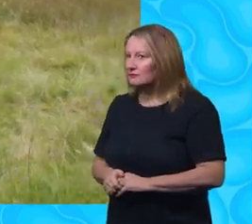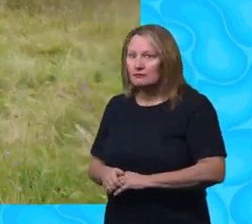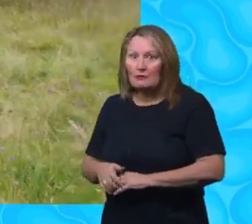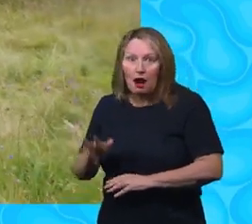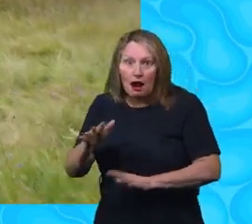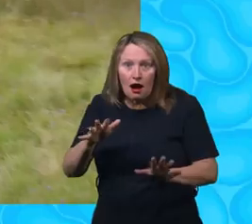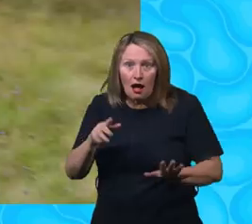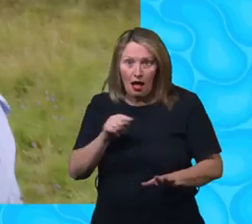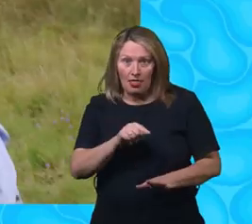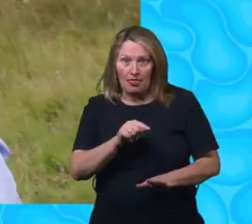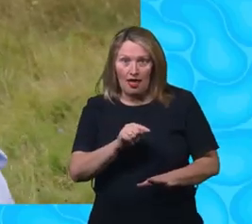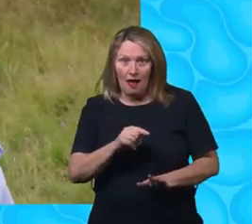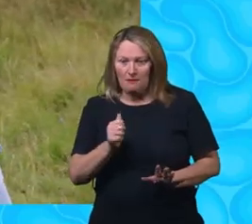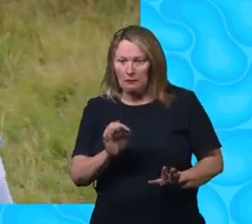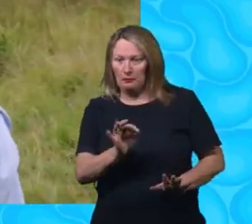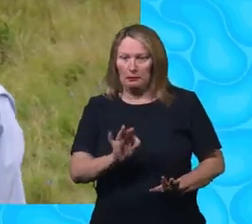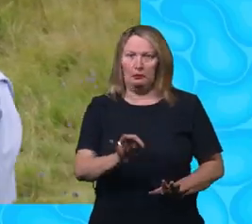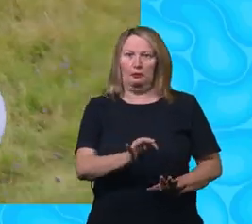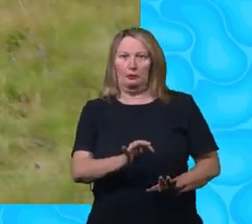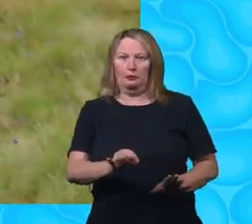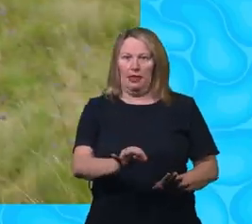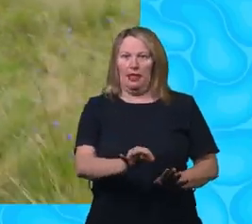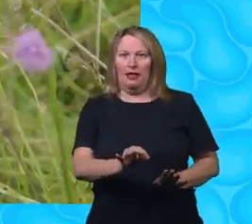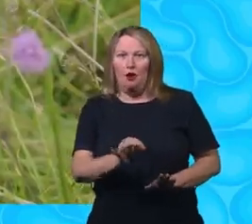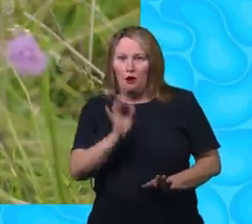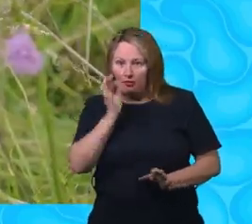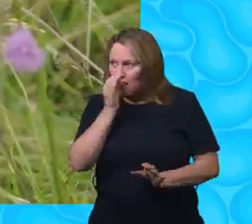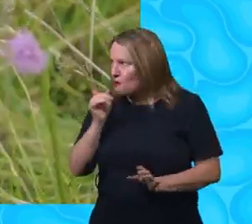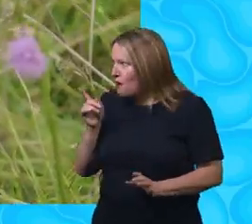Over there. There it is, a bumble bee.